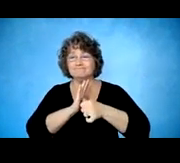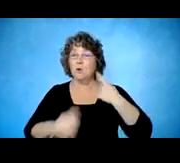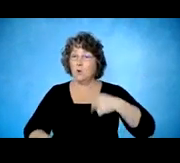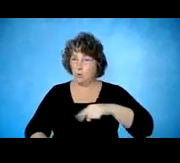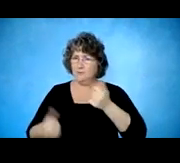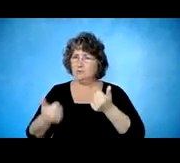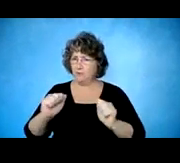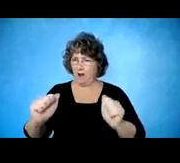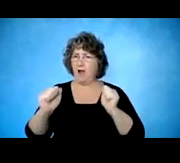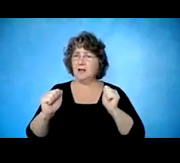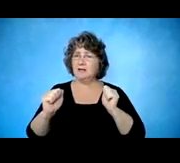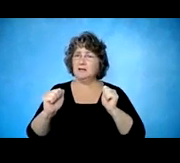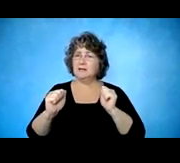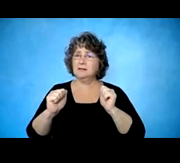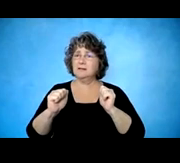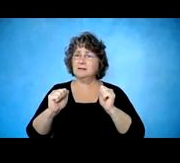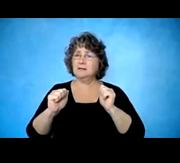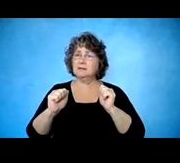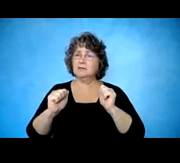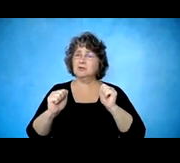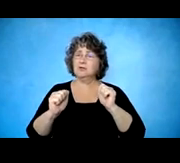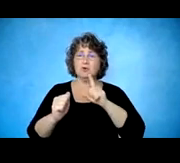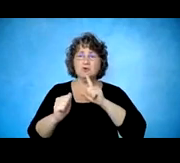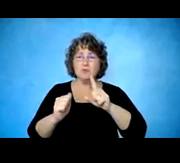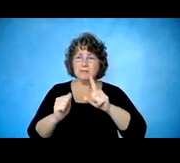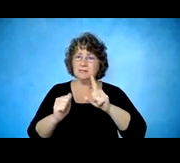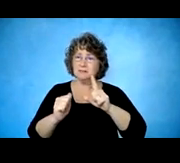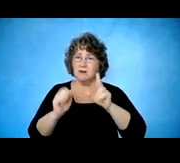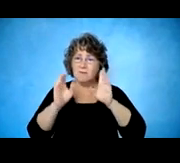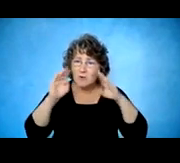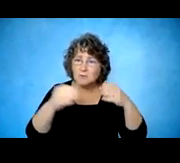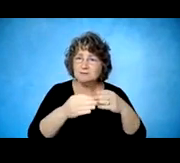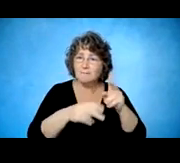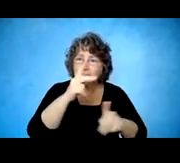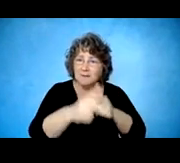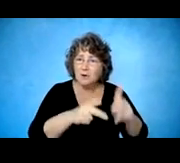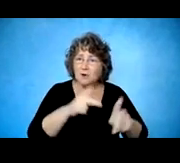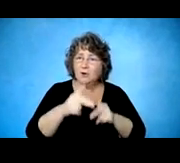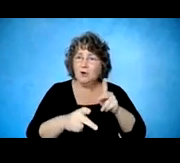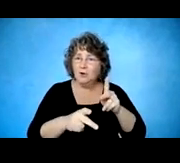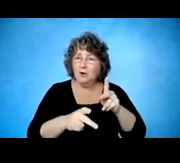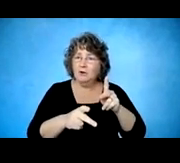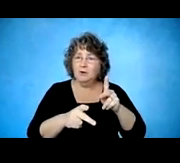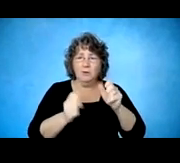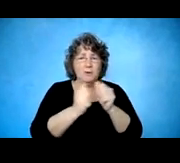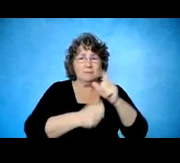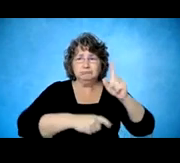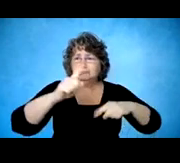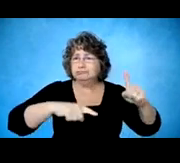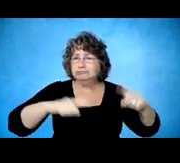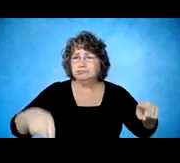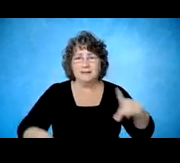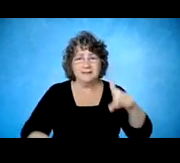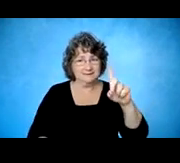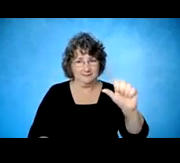be a center that caters to people with all types of disabilities. We focus on spinal